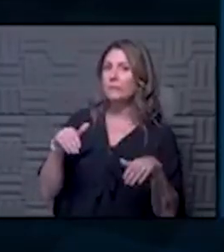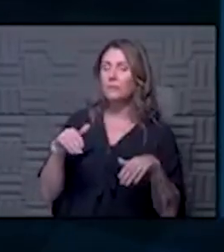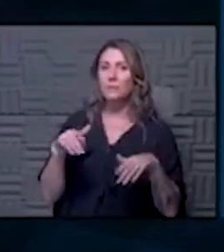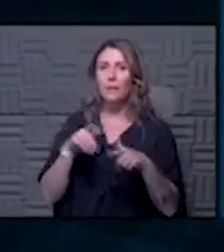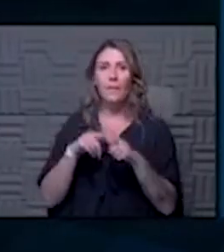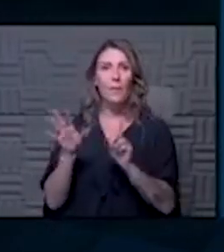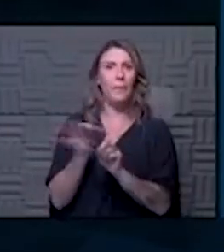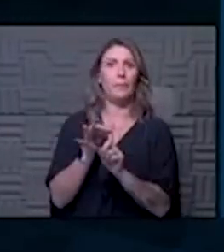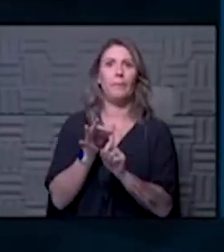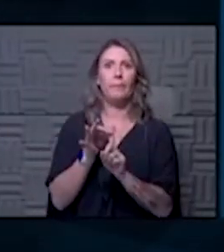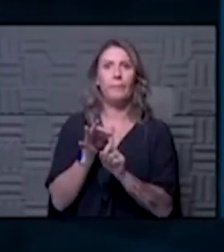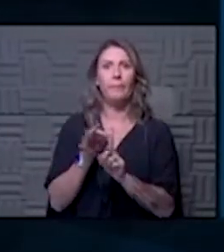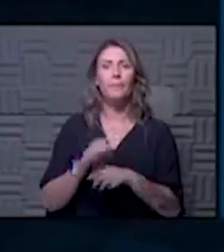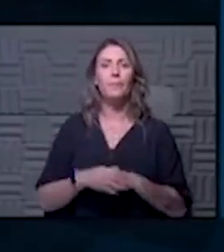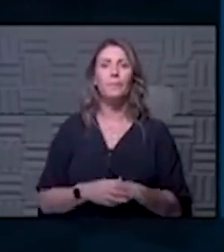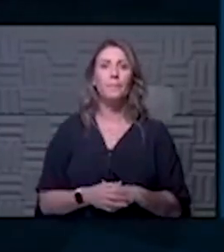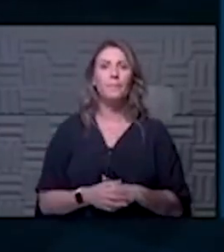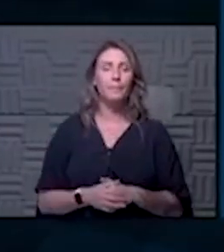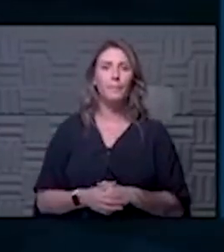get it